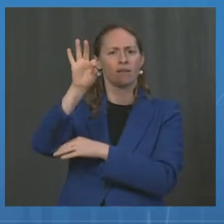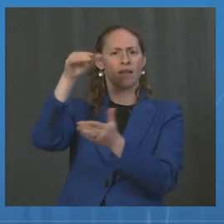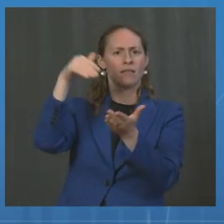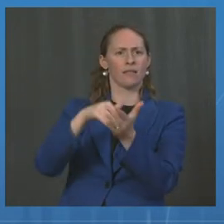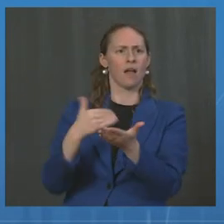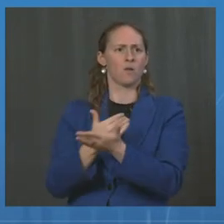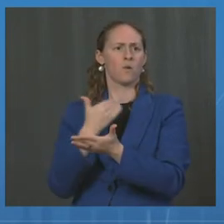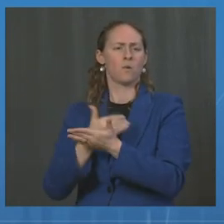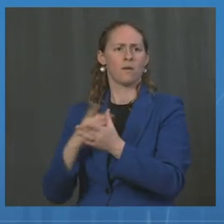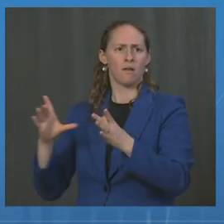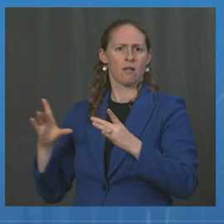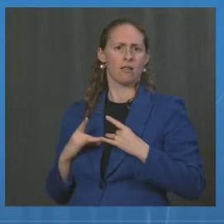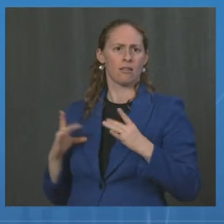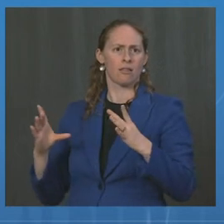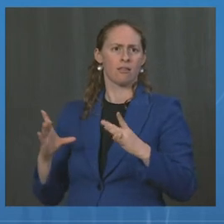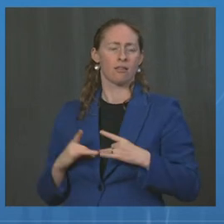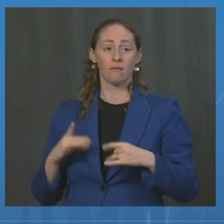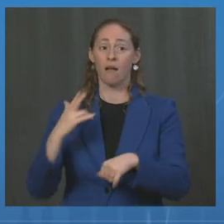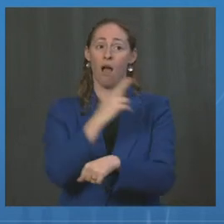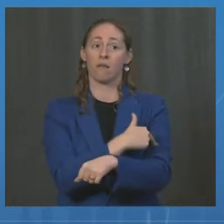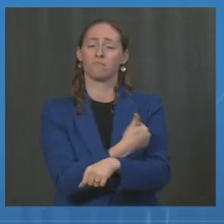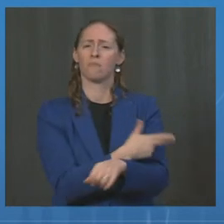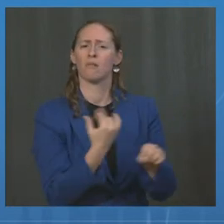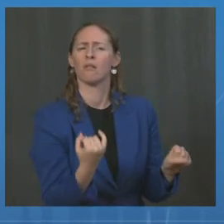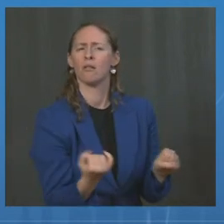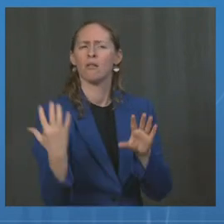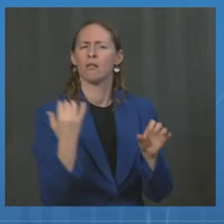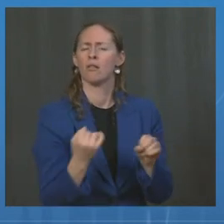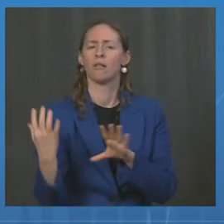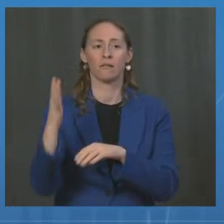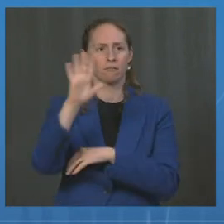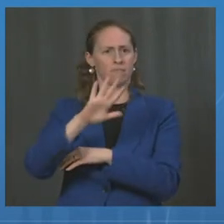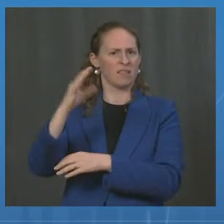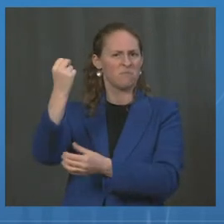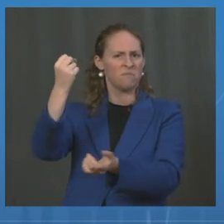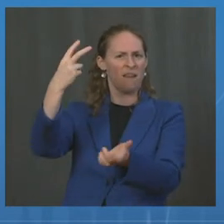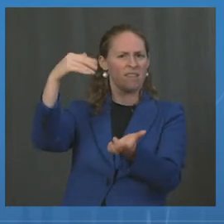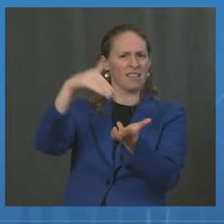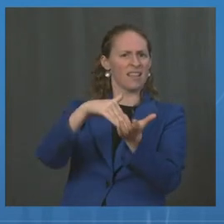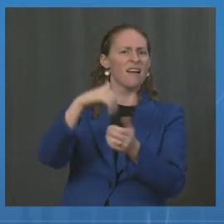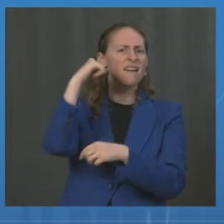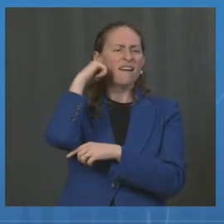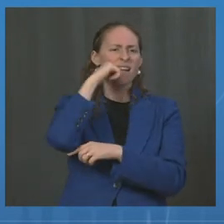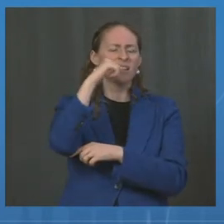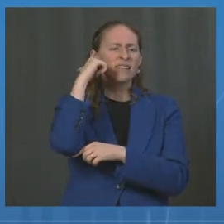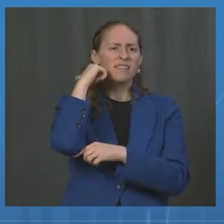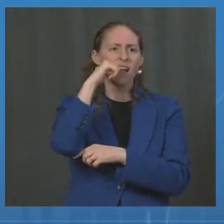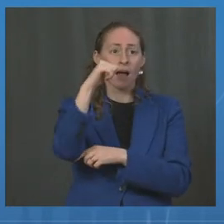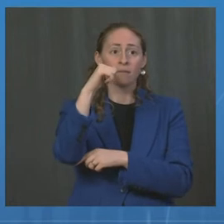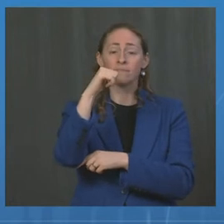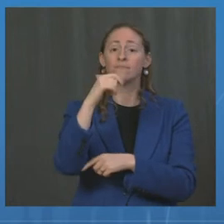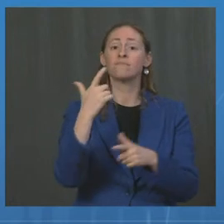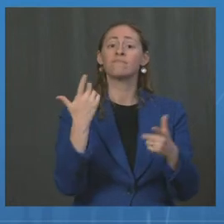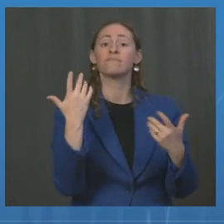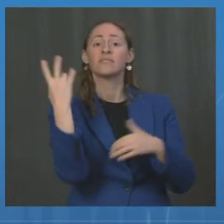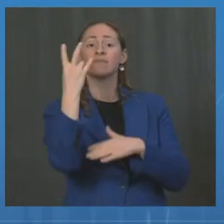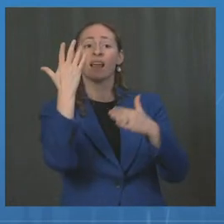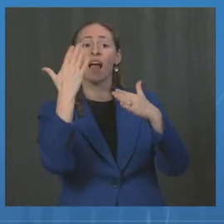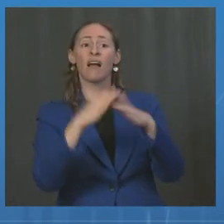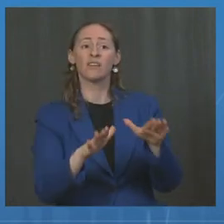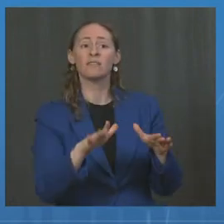-day average of hospital admissions is about 12,000 per day. Our seven-day average of daily deaths has increased to